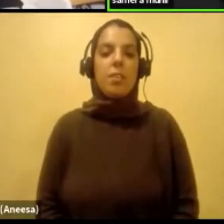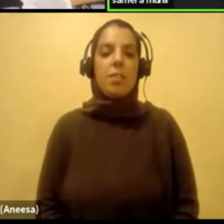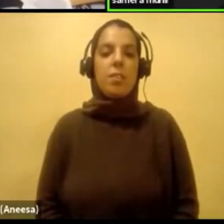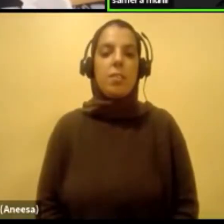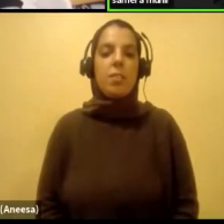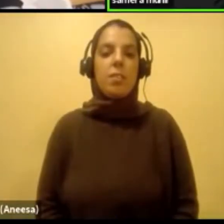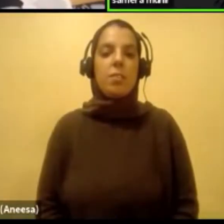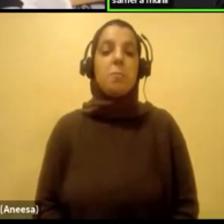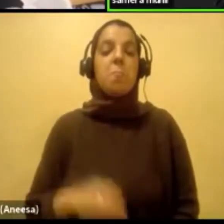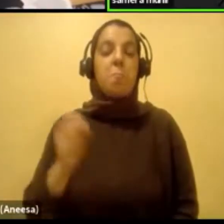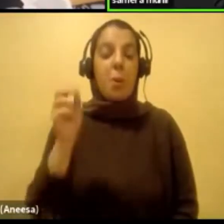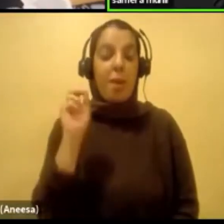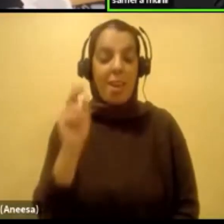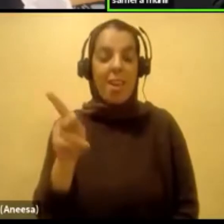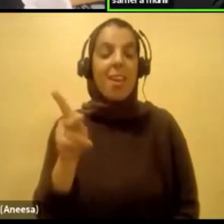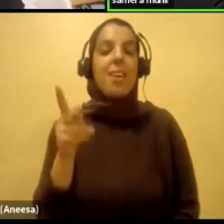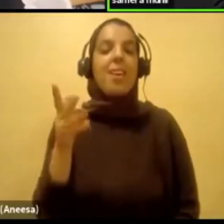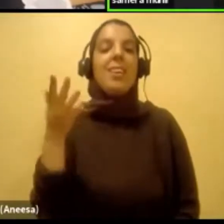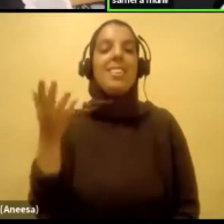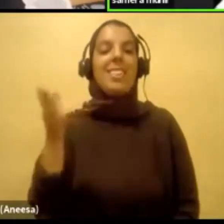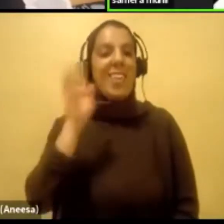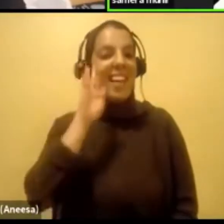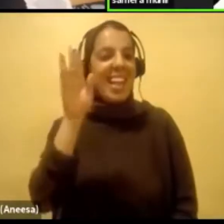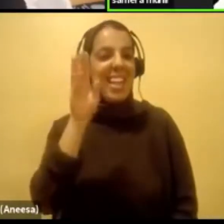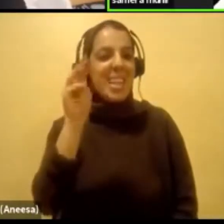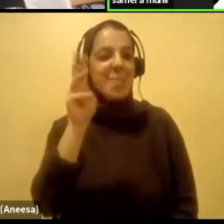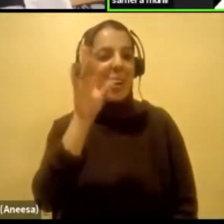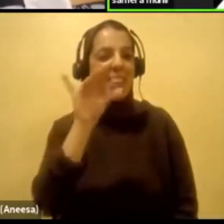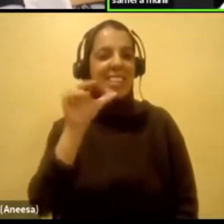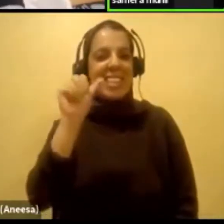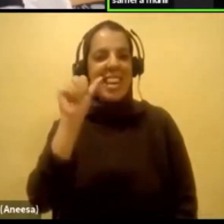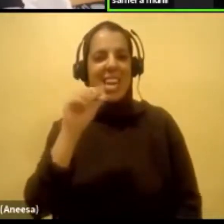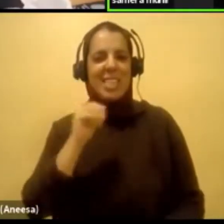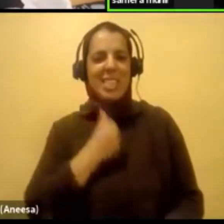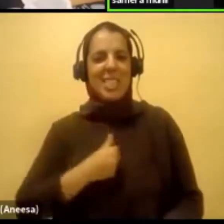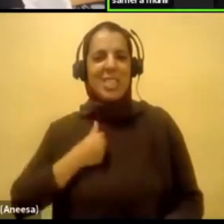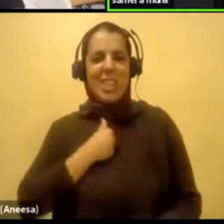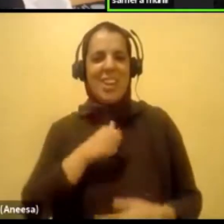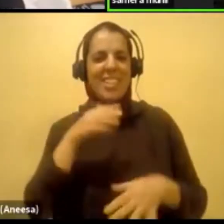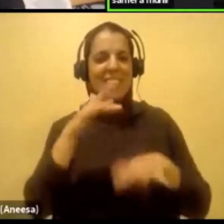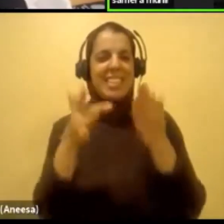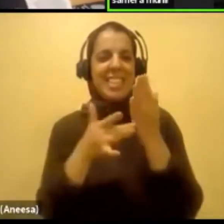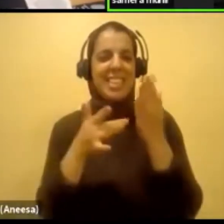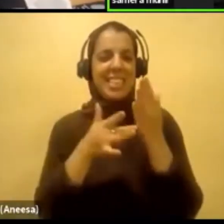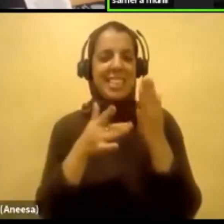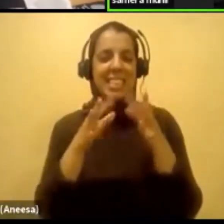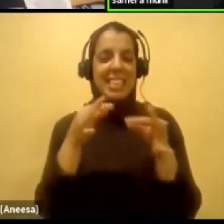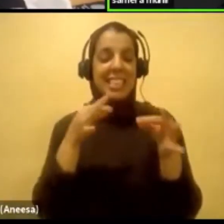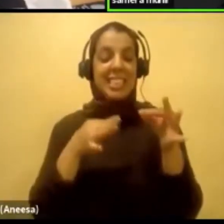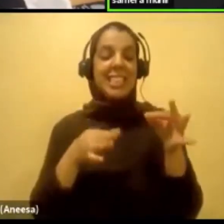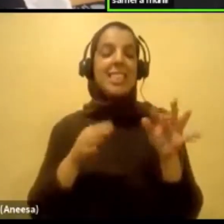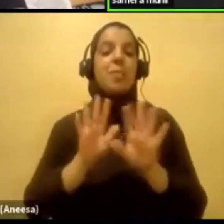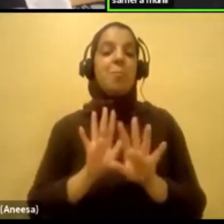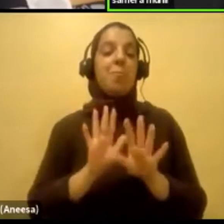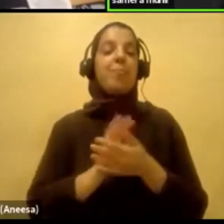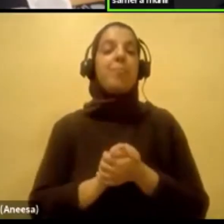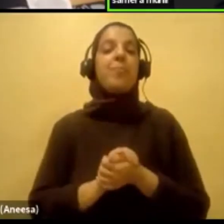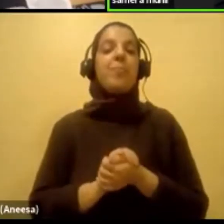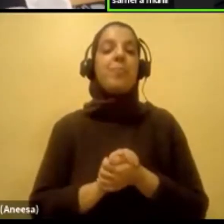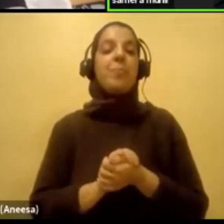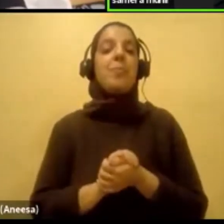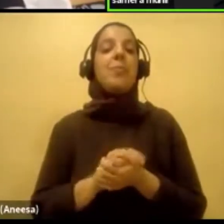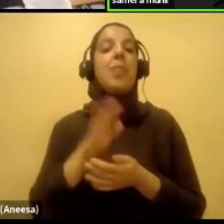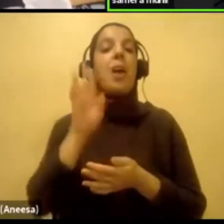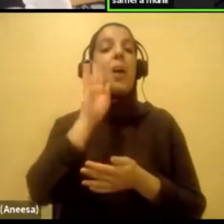Okay, so hi Maria, I apologize there was a little bit of a delay in my end. So I'm going to be